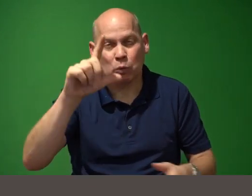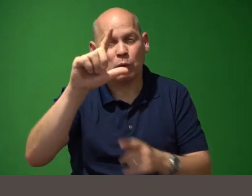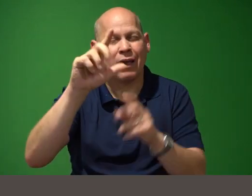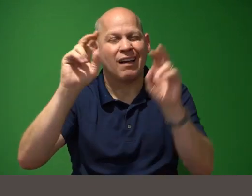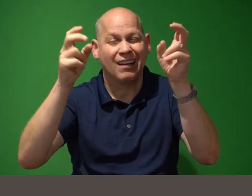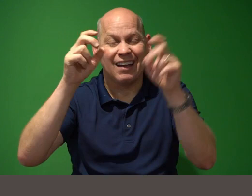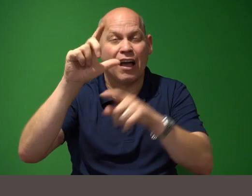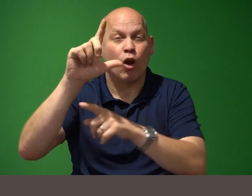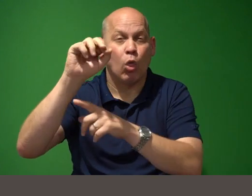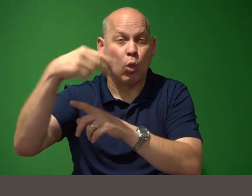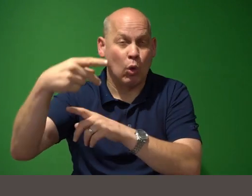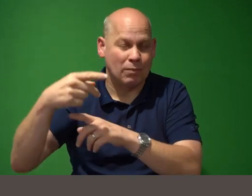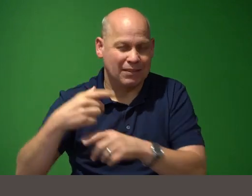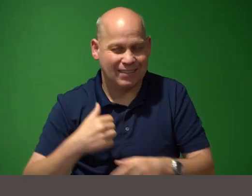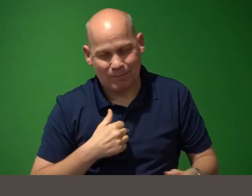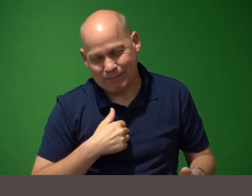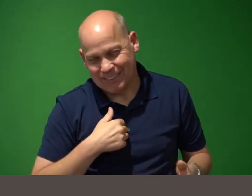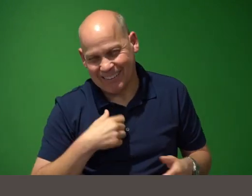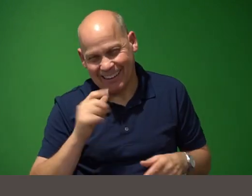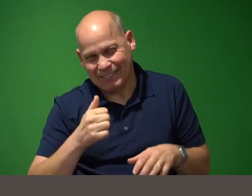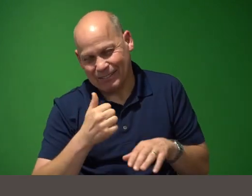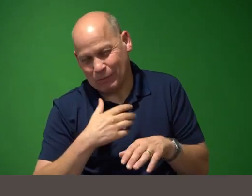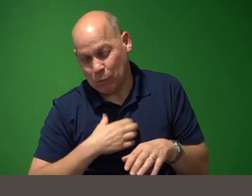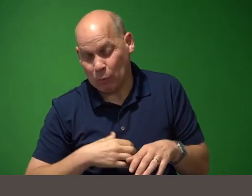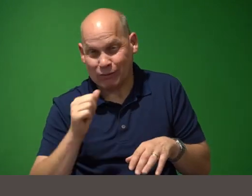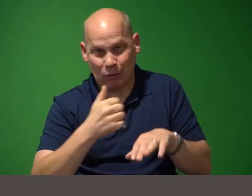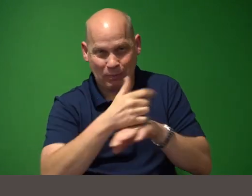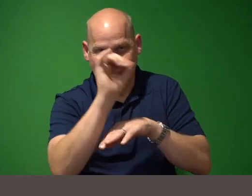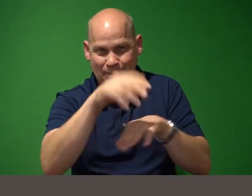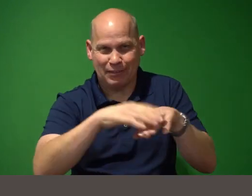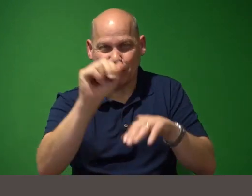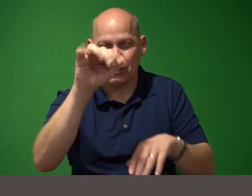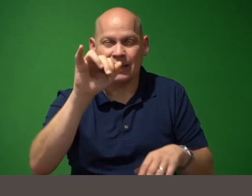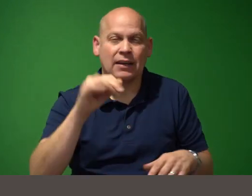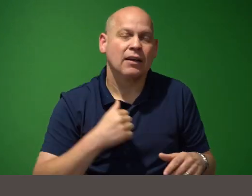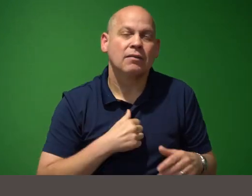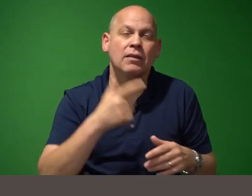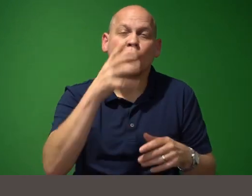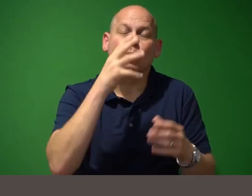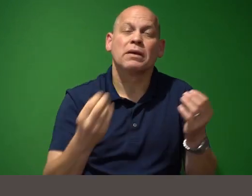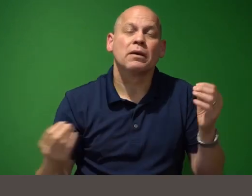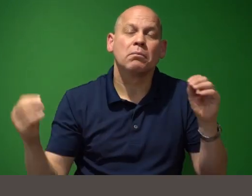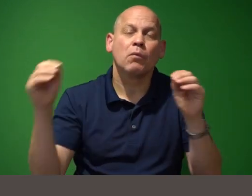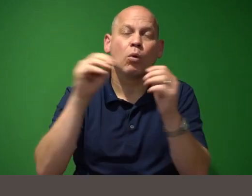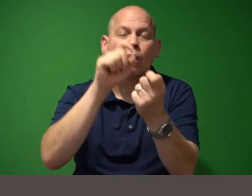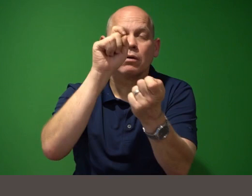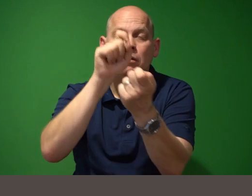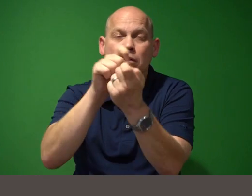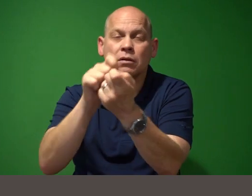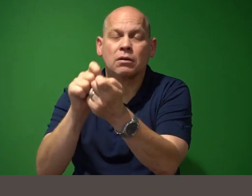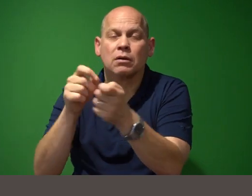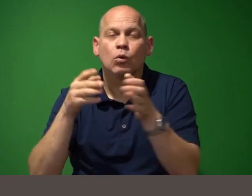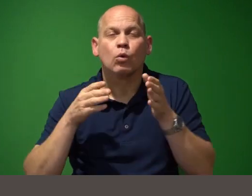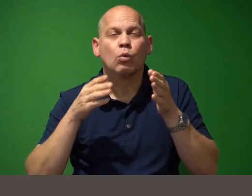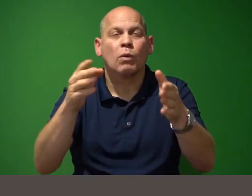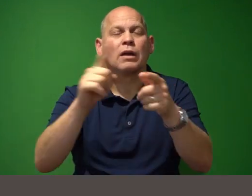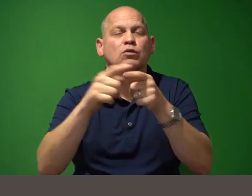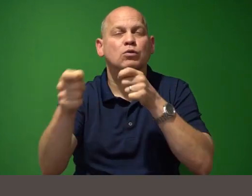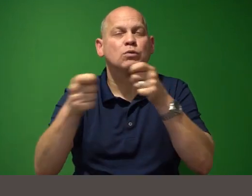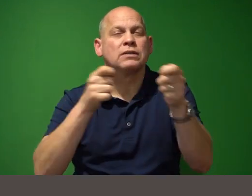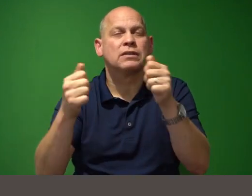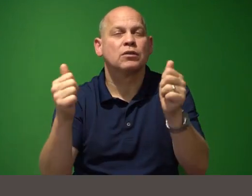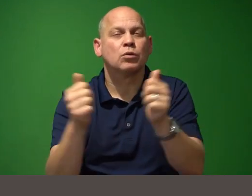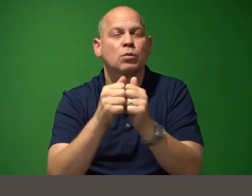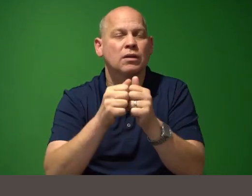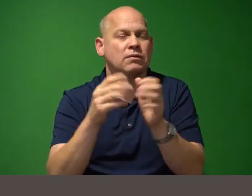blame that one on ai um there's going to be a more explicit way to deal with generic typing